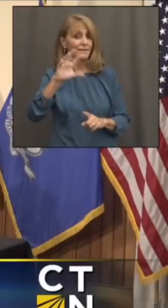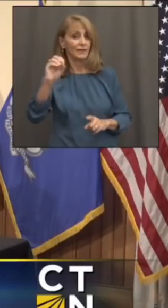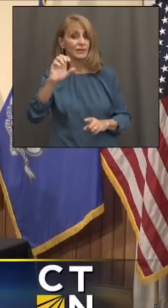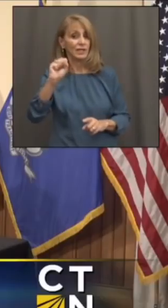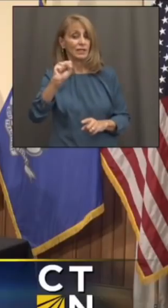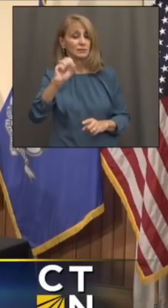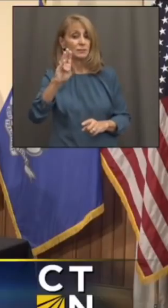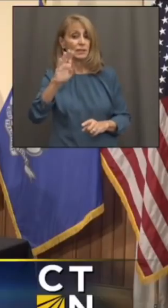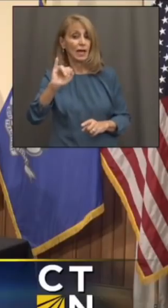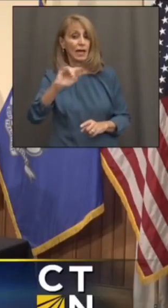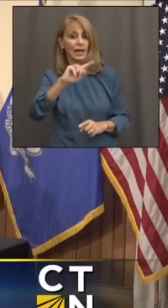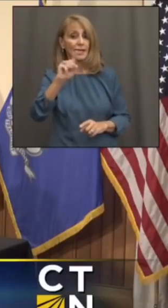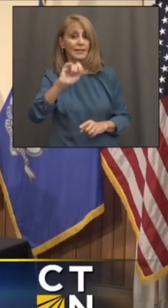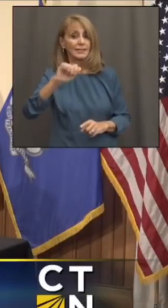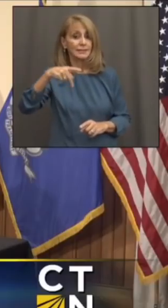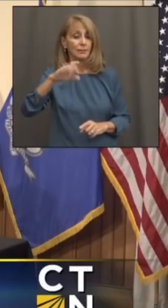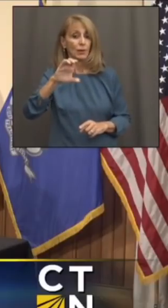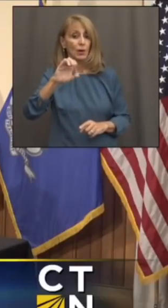zip codes?